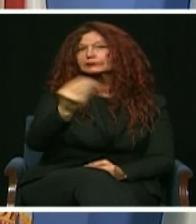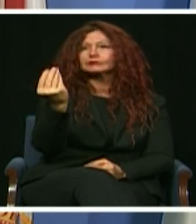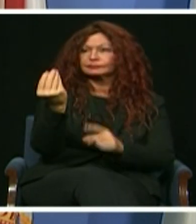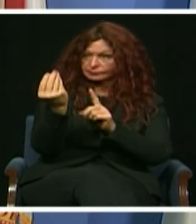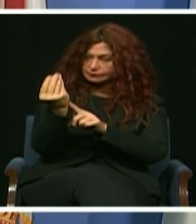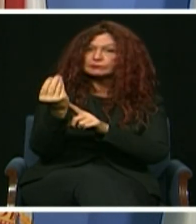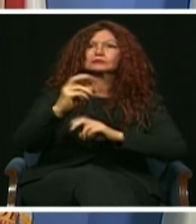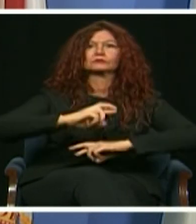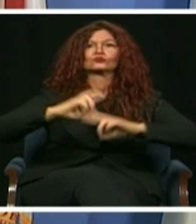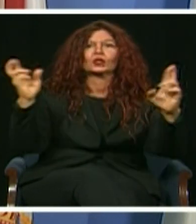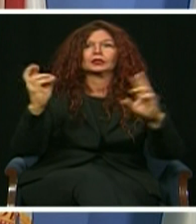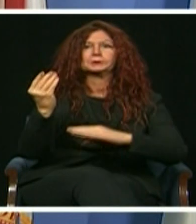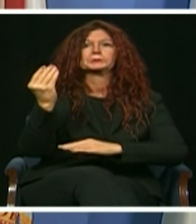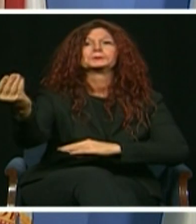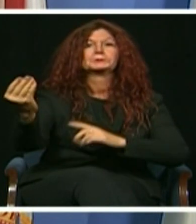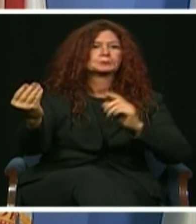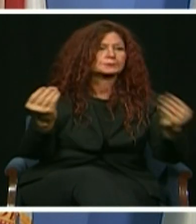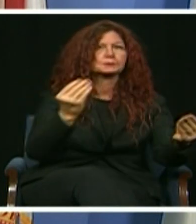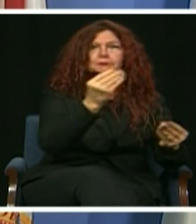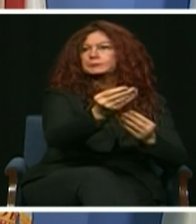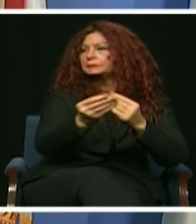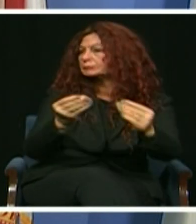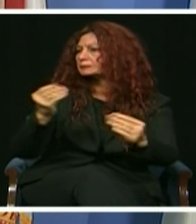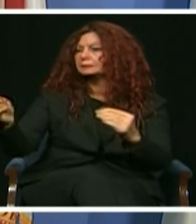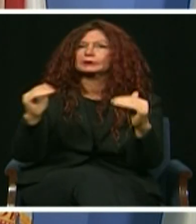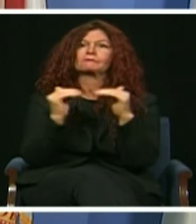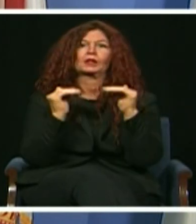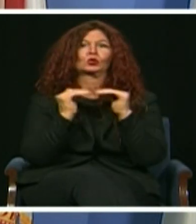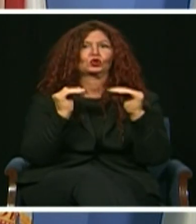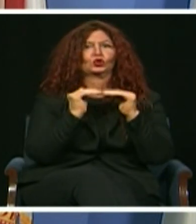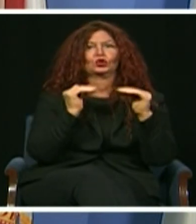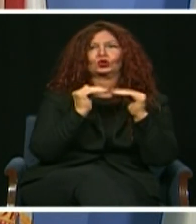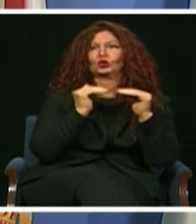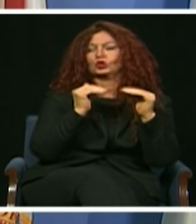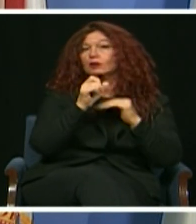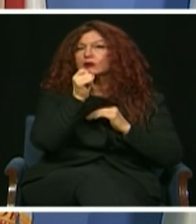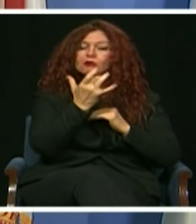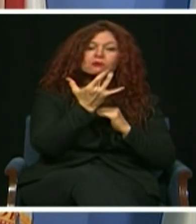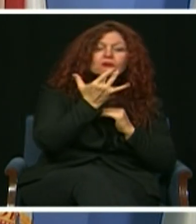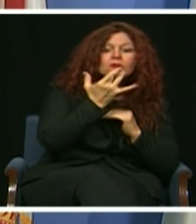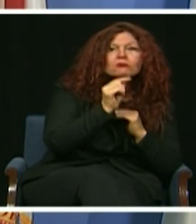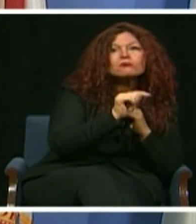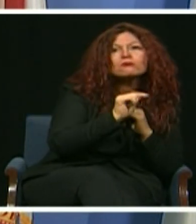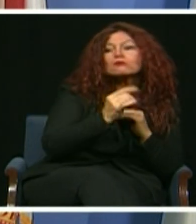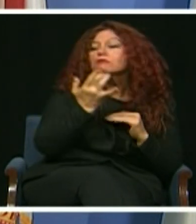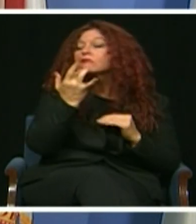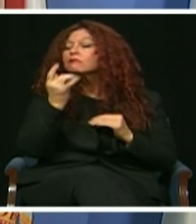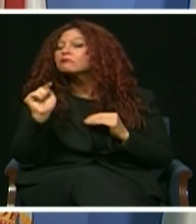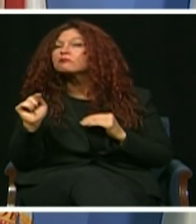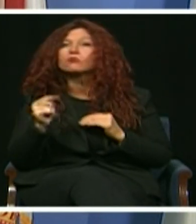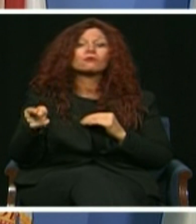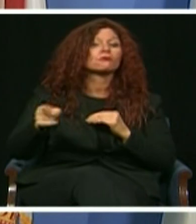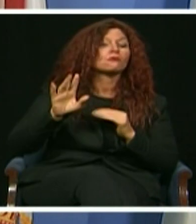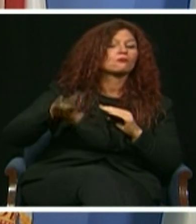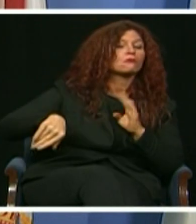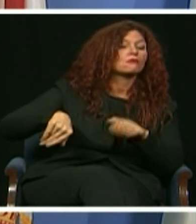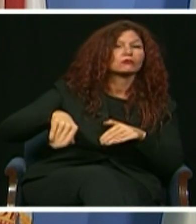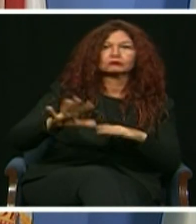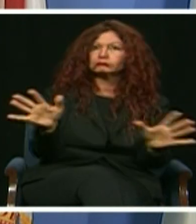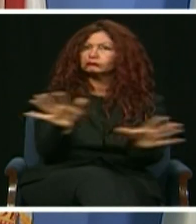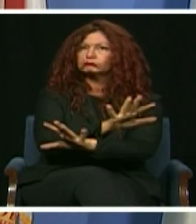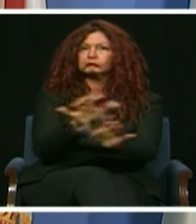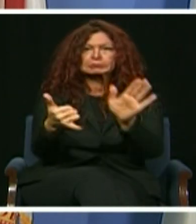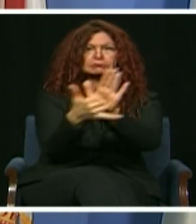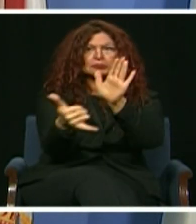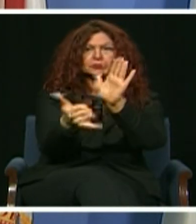us to fairly allocate vaccines as quickly as we receive new supplies. The bottom line is this. Your access to a